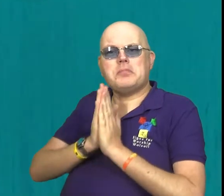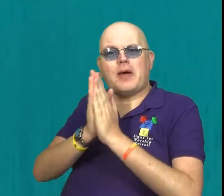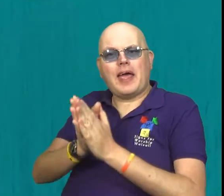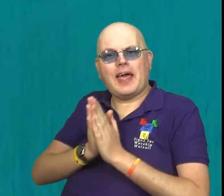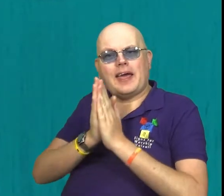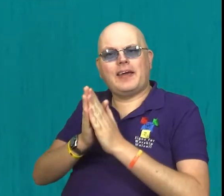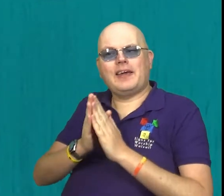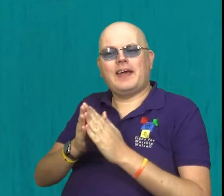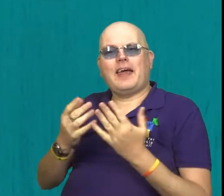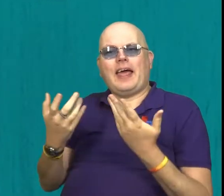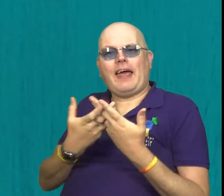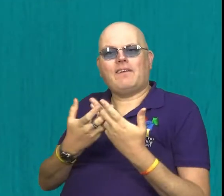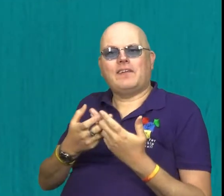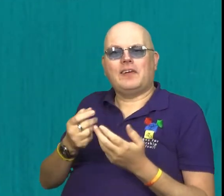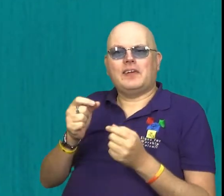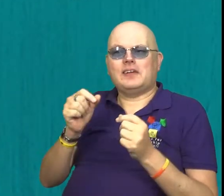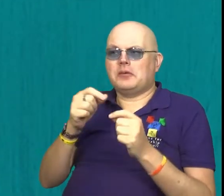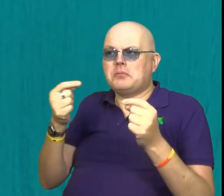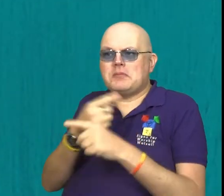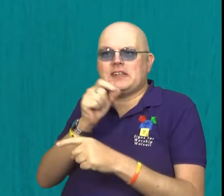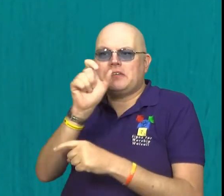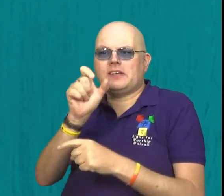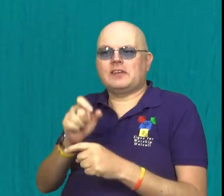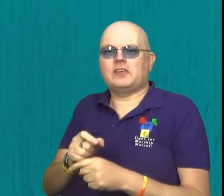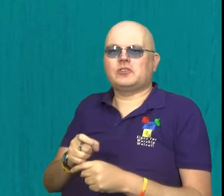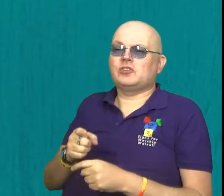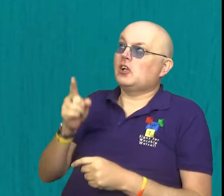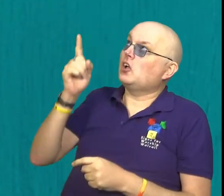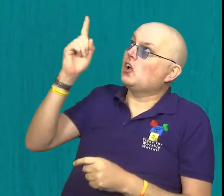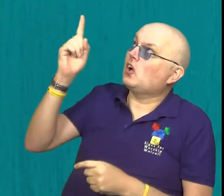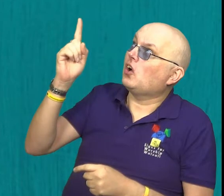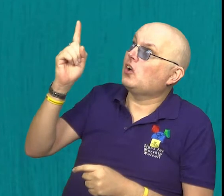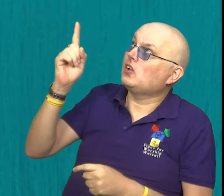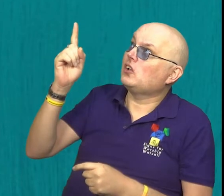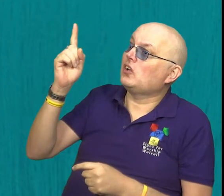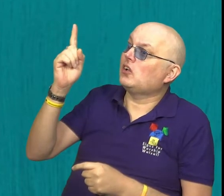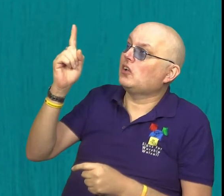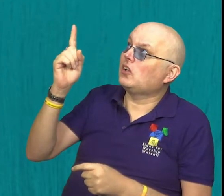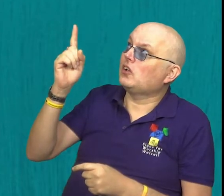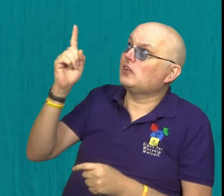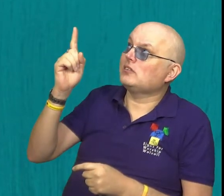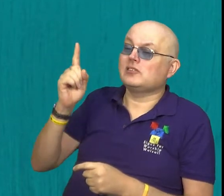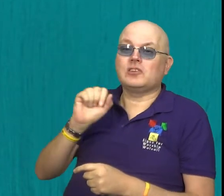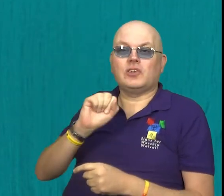Join in with this interactive prayer by filling in the gaps. Dear God,